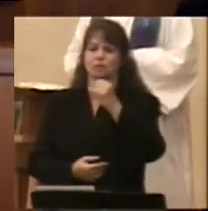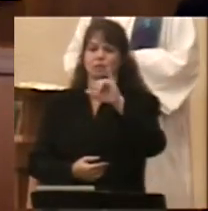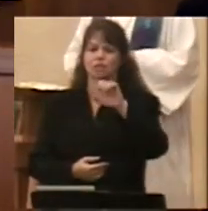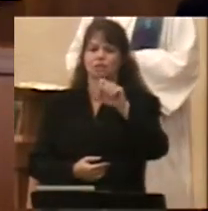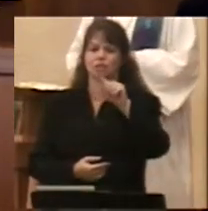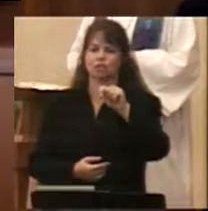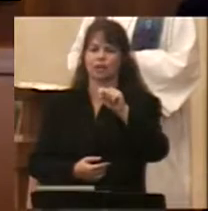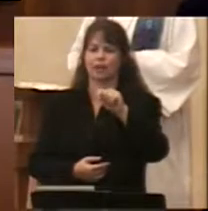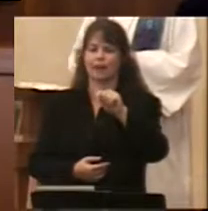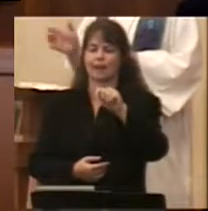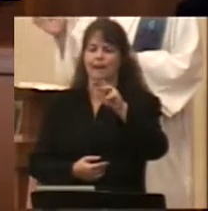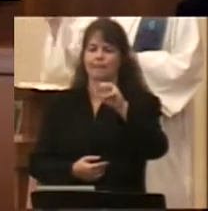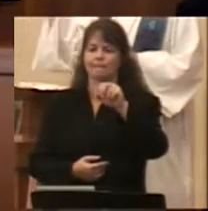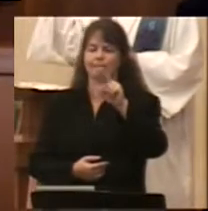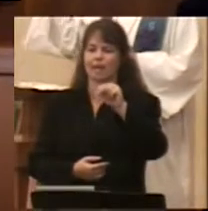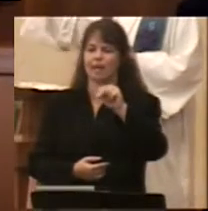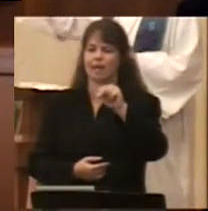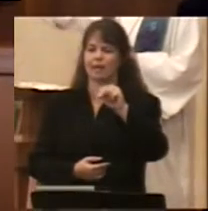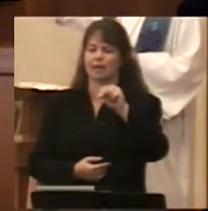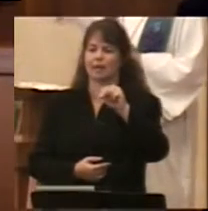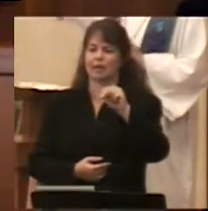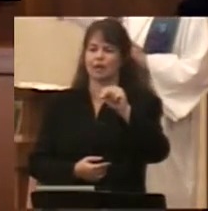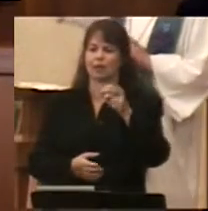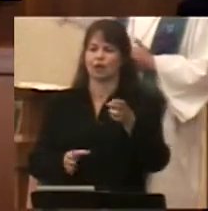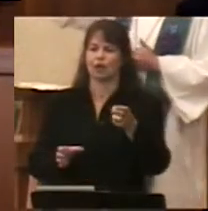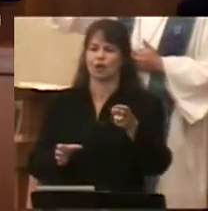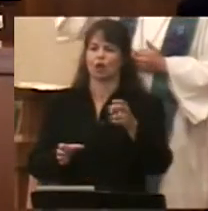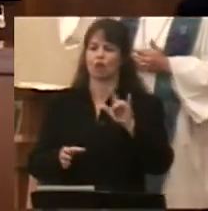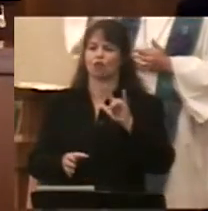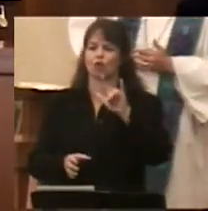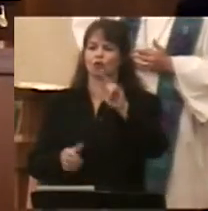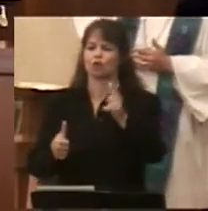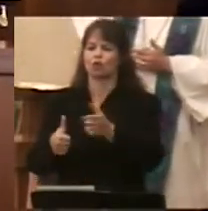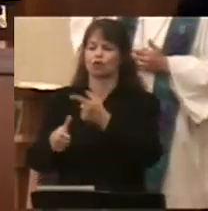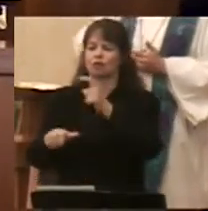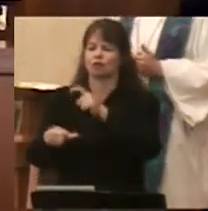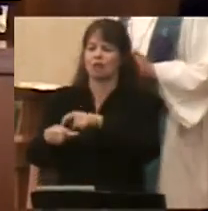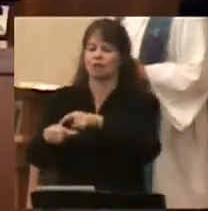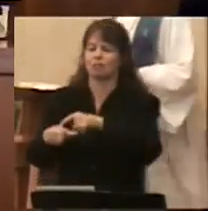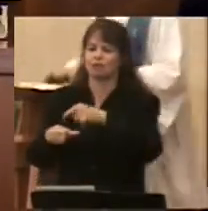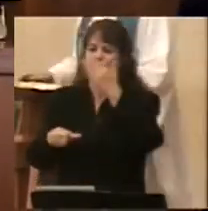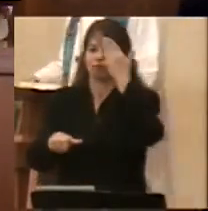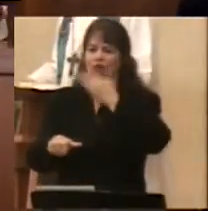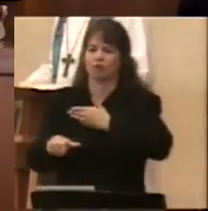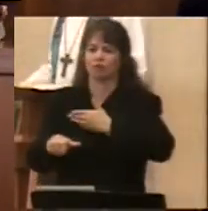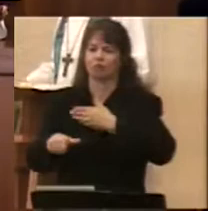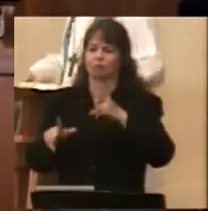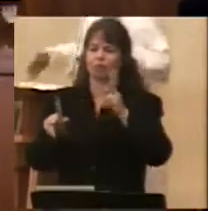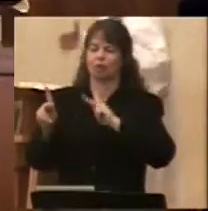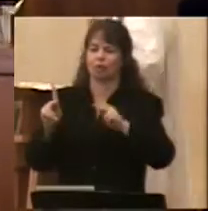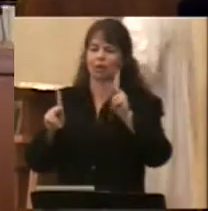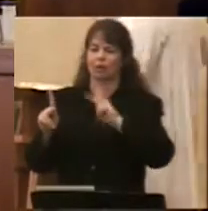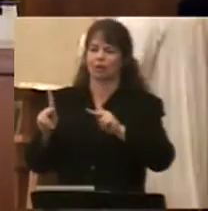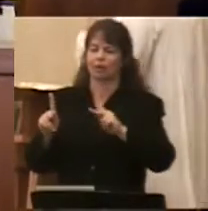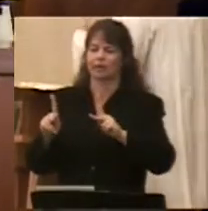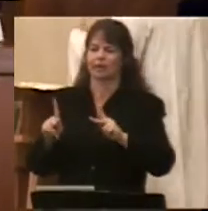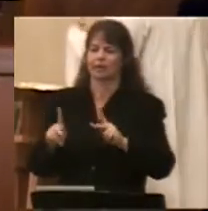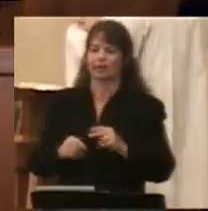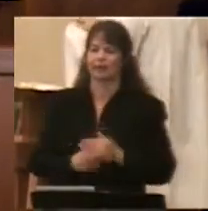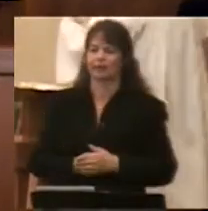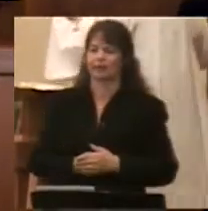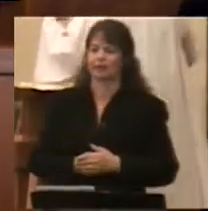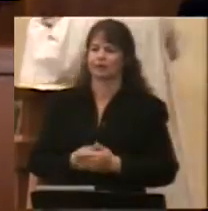Eve Rossi is his name, flew for the first time publicly in front of a crowd in the United States. and here's this man who